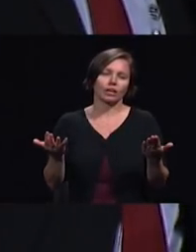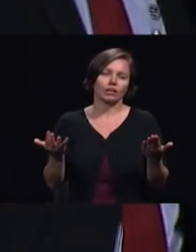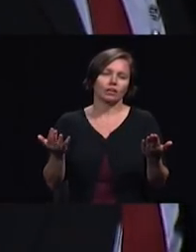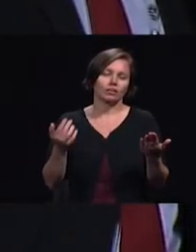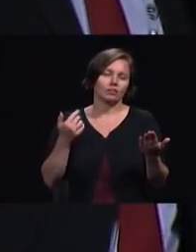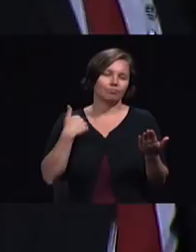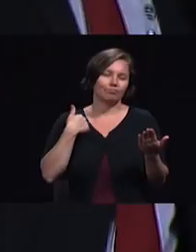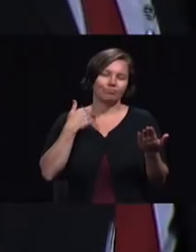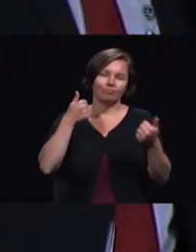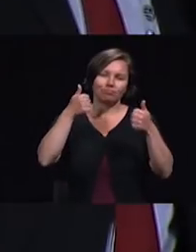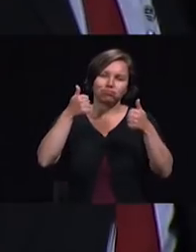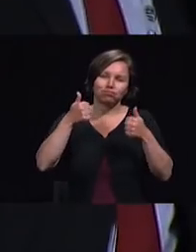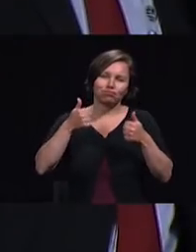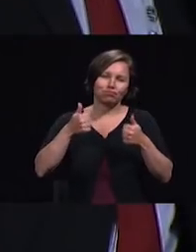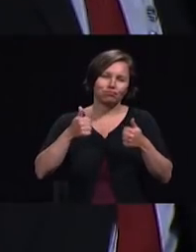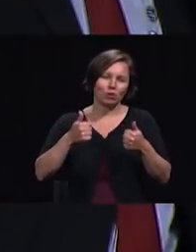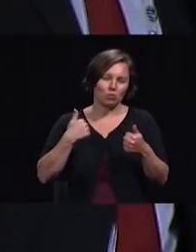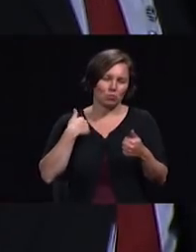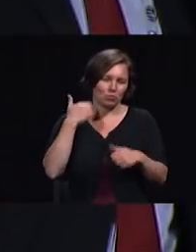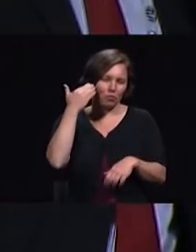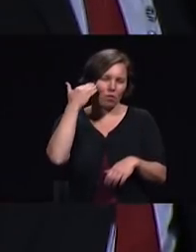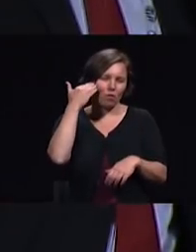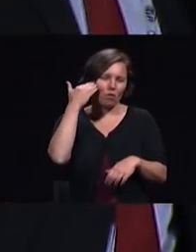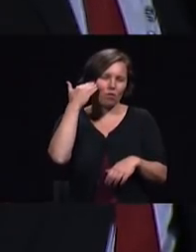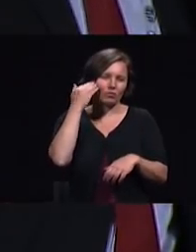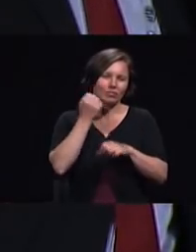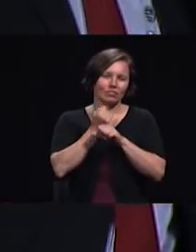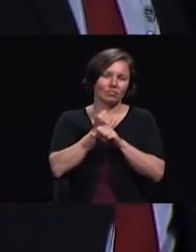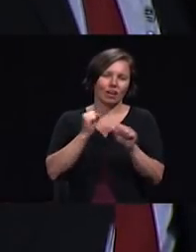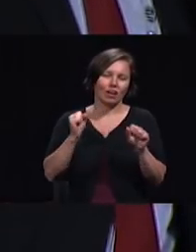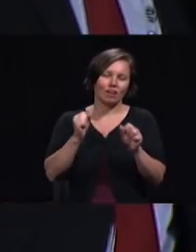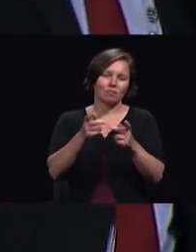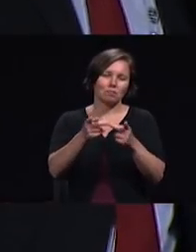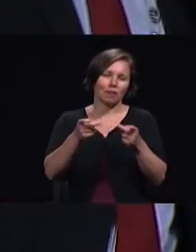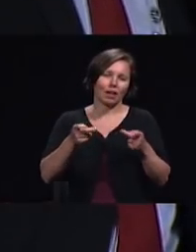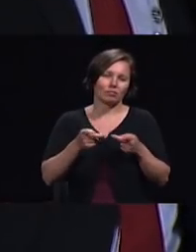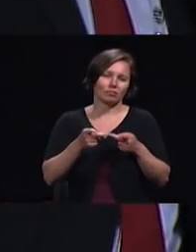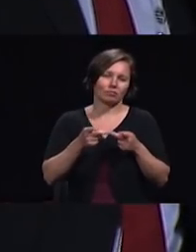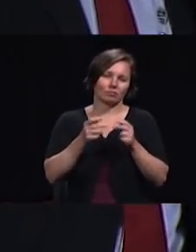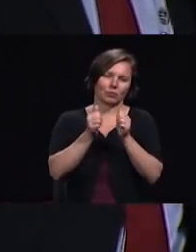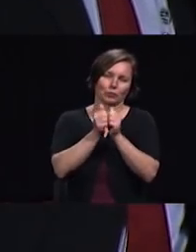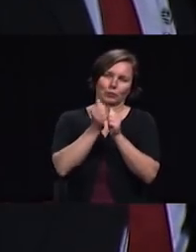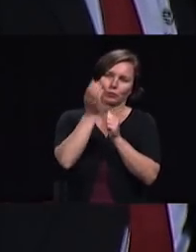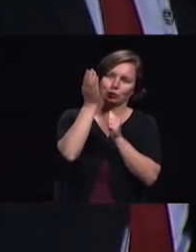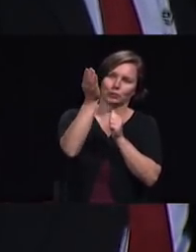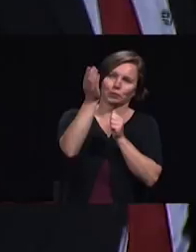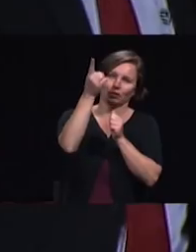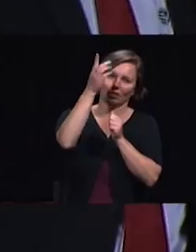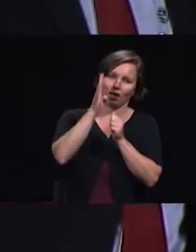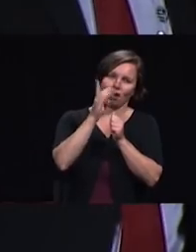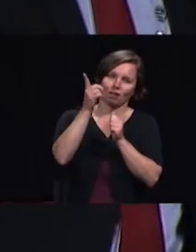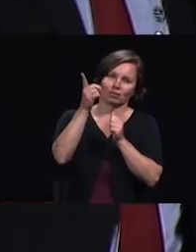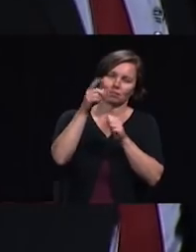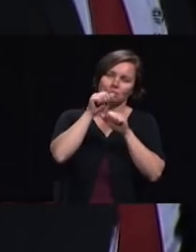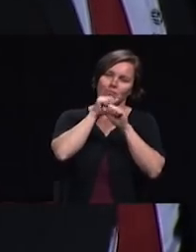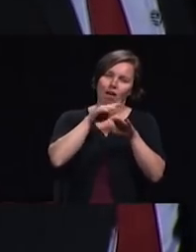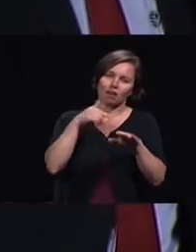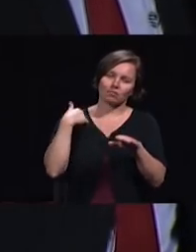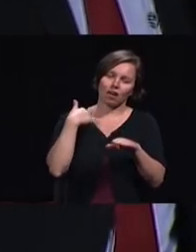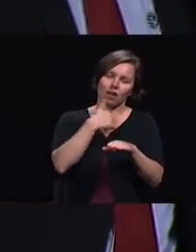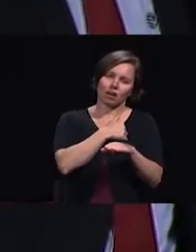realize the only safe place is to be in the hands of Jesus. Bless now as we unitedly